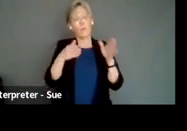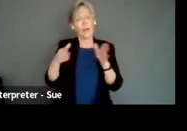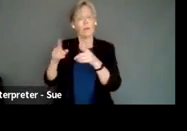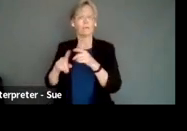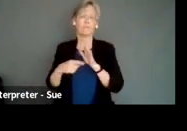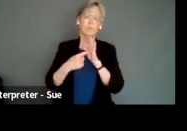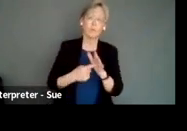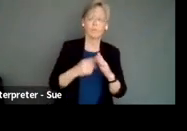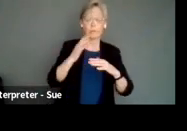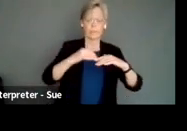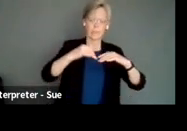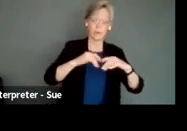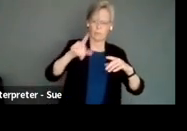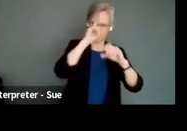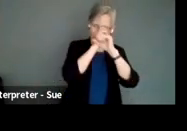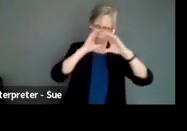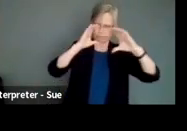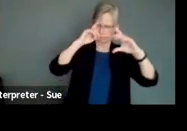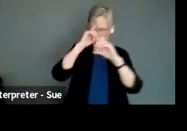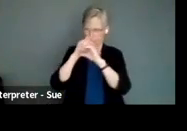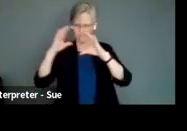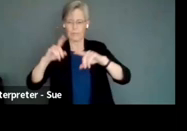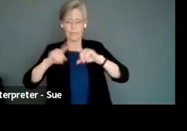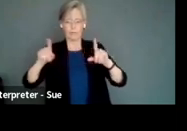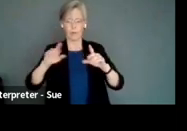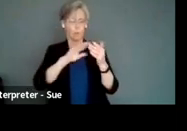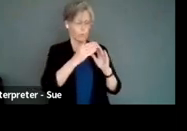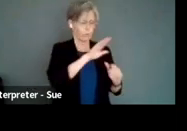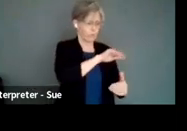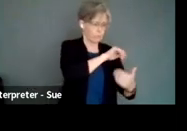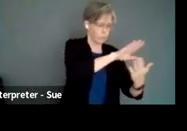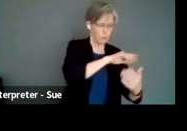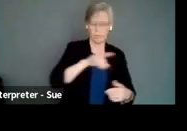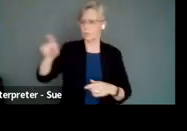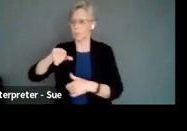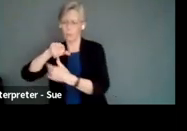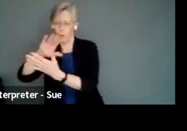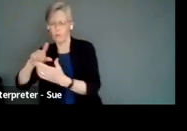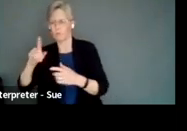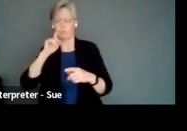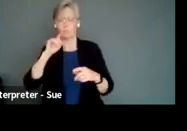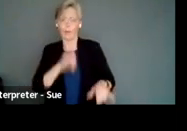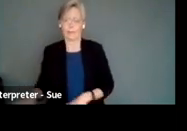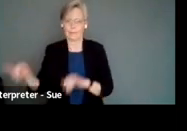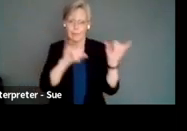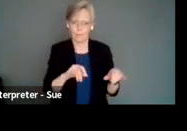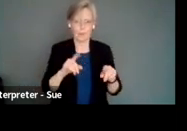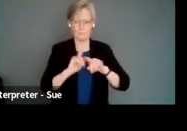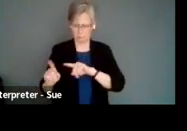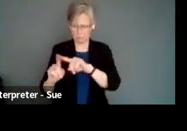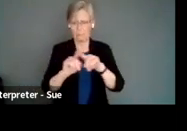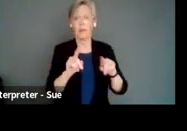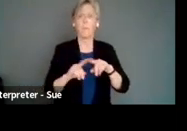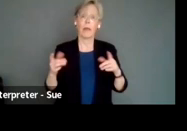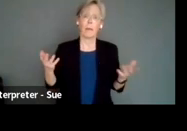frameworks, and obviously different Indigenous communities are going to approach things more specifically or differently than others, but there are, there do tend